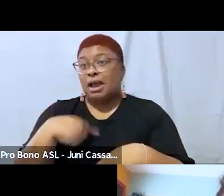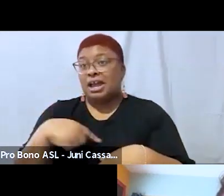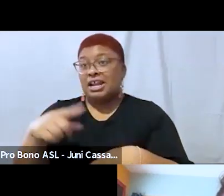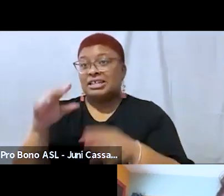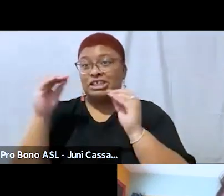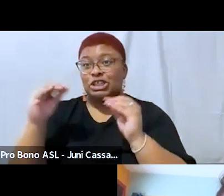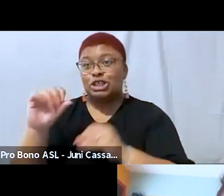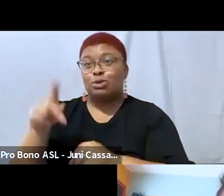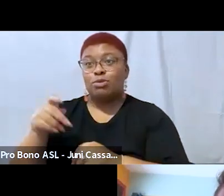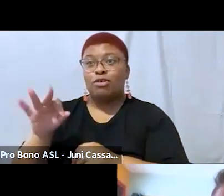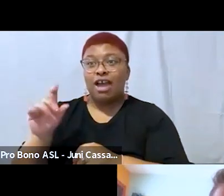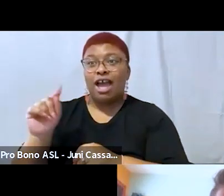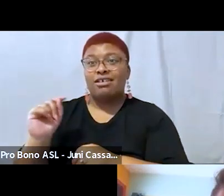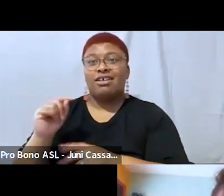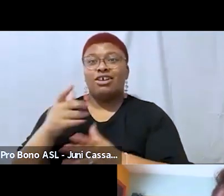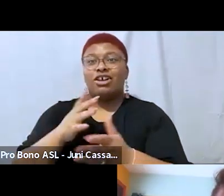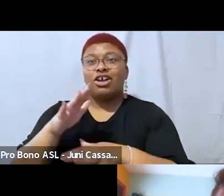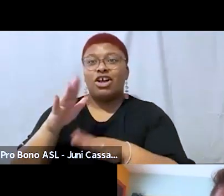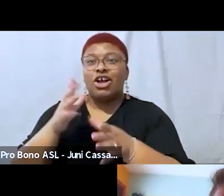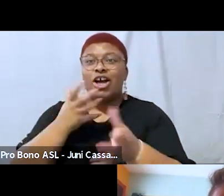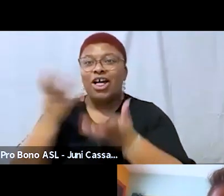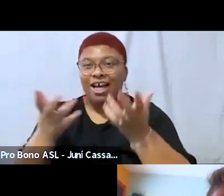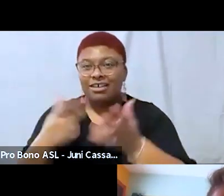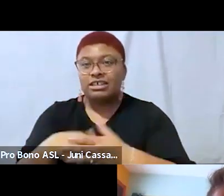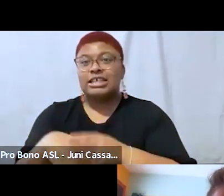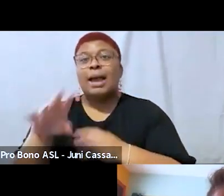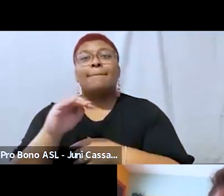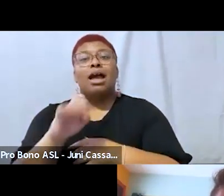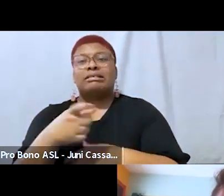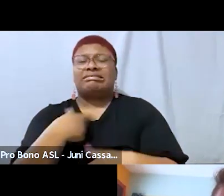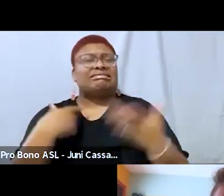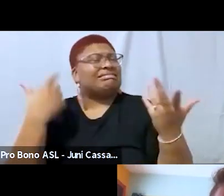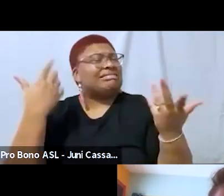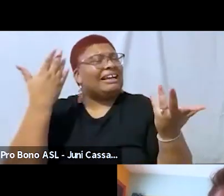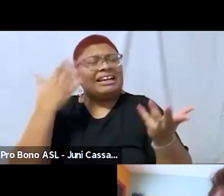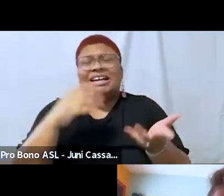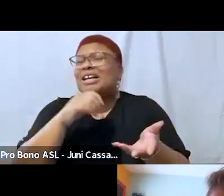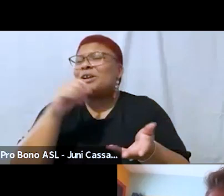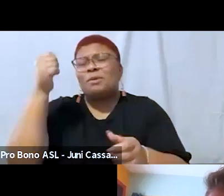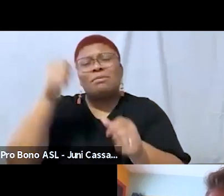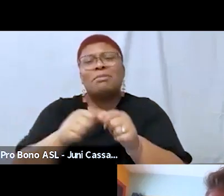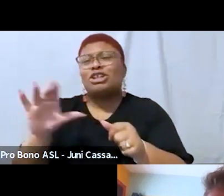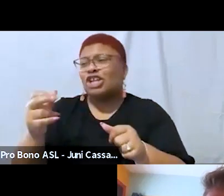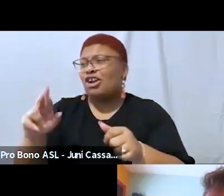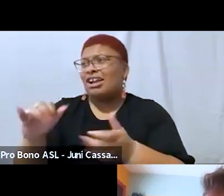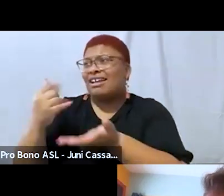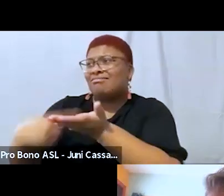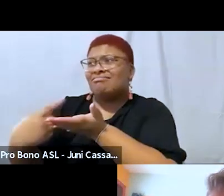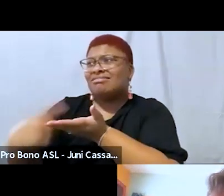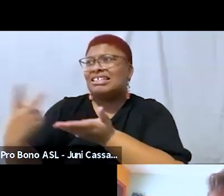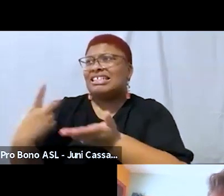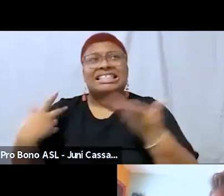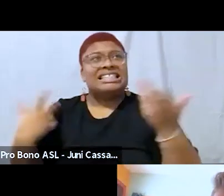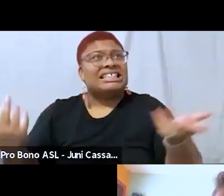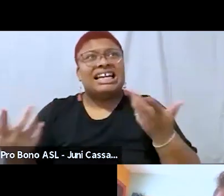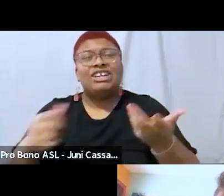do you remember it i don't remember it and cherry and i talked about this we were trying to remember the call i i wish that